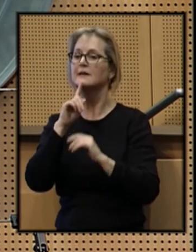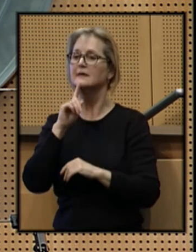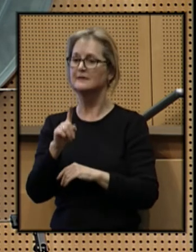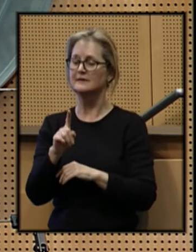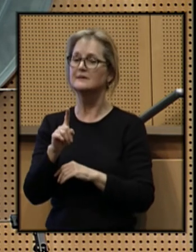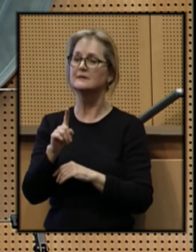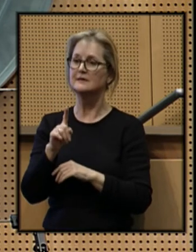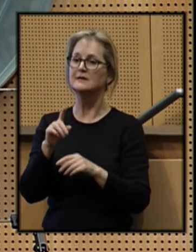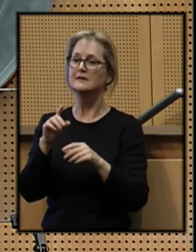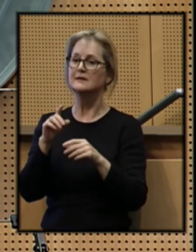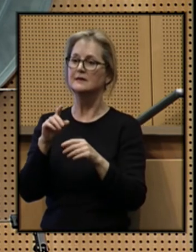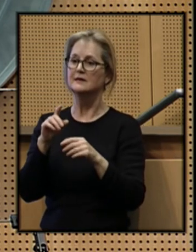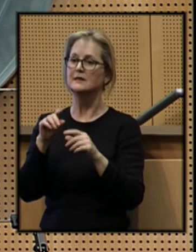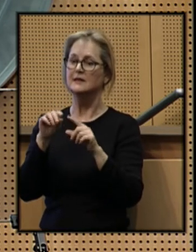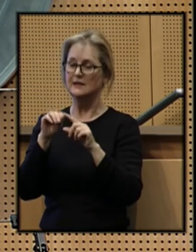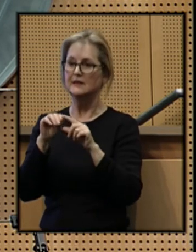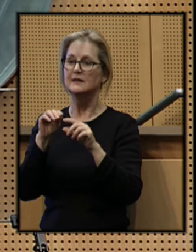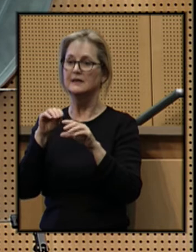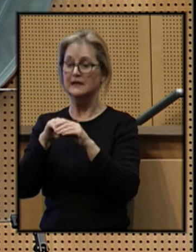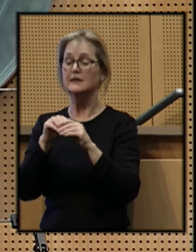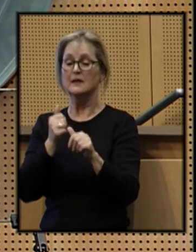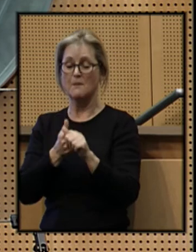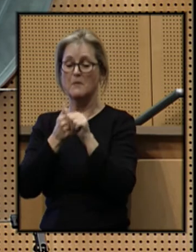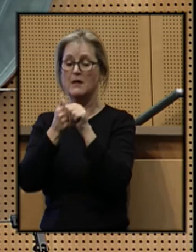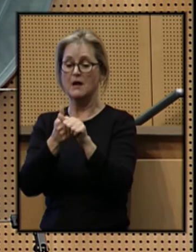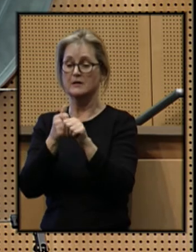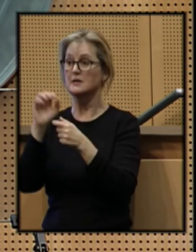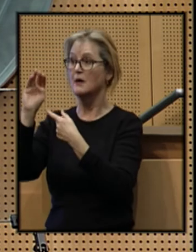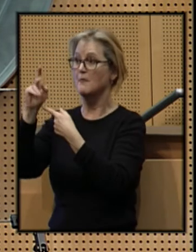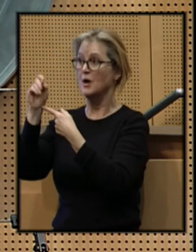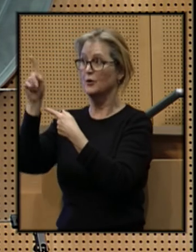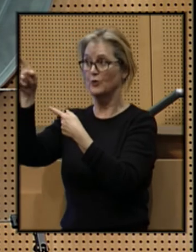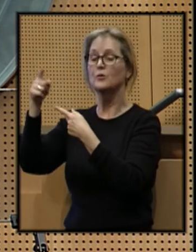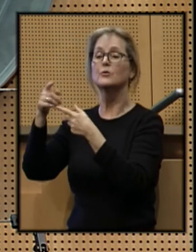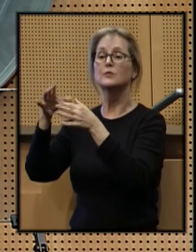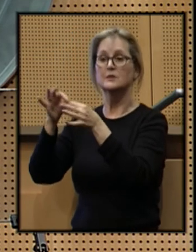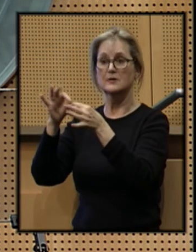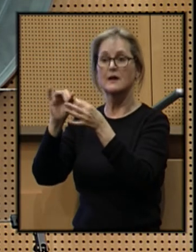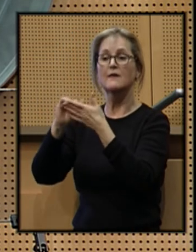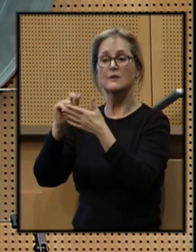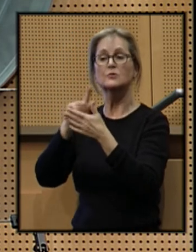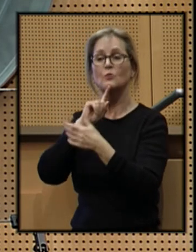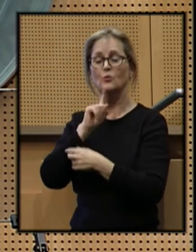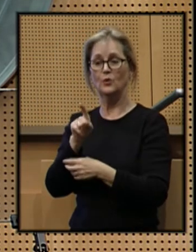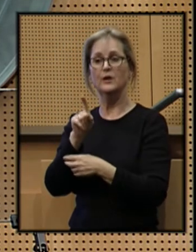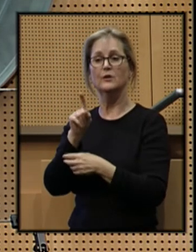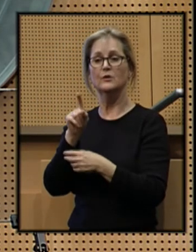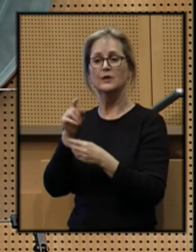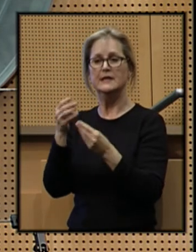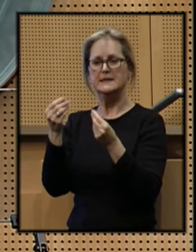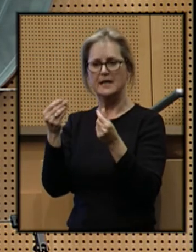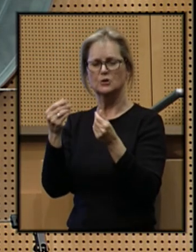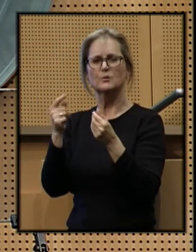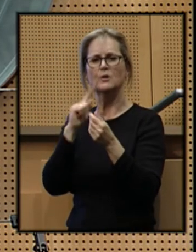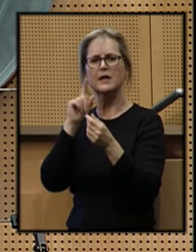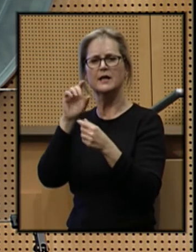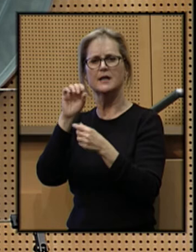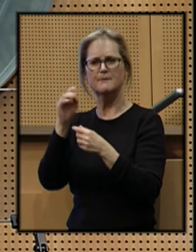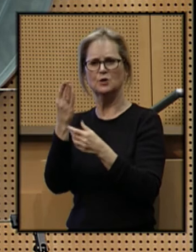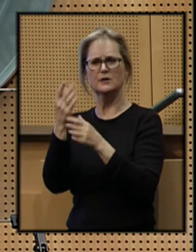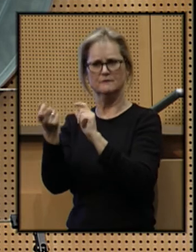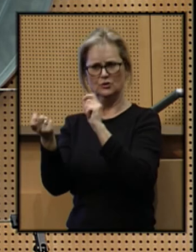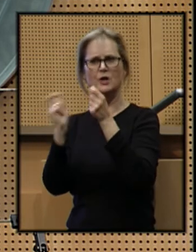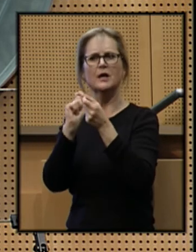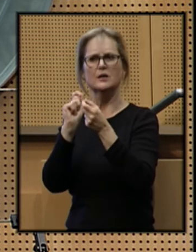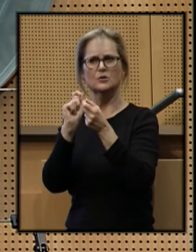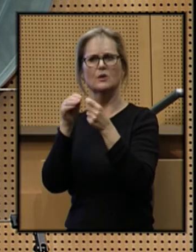in initial compliance. The monitor concludes, there is a real and tangible and objective change